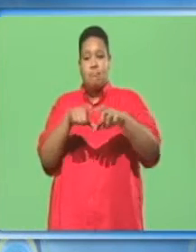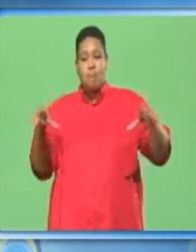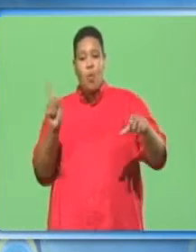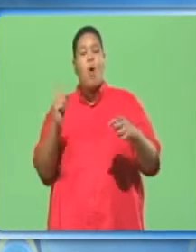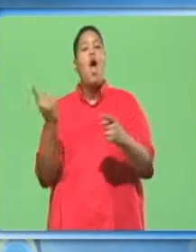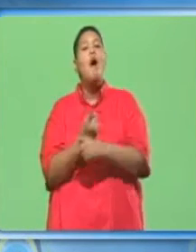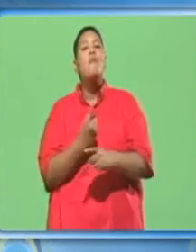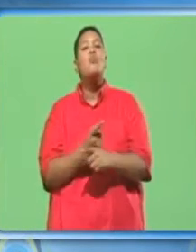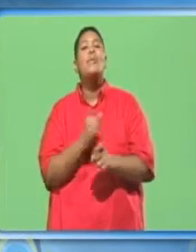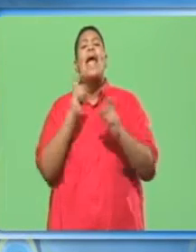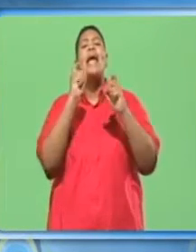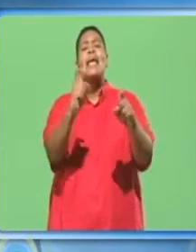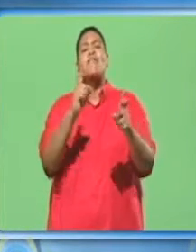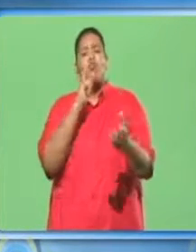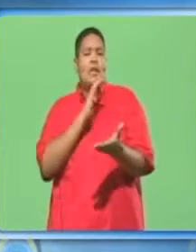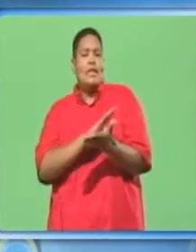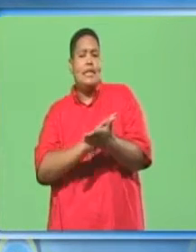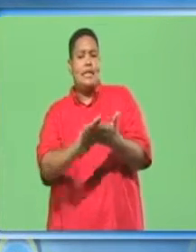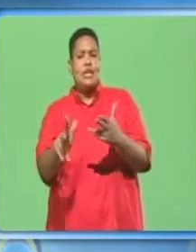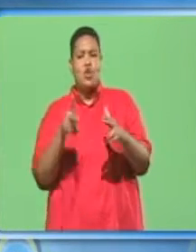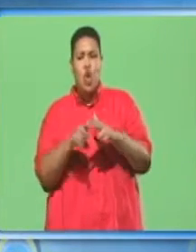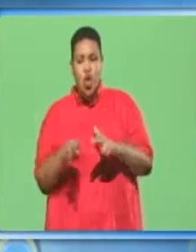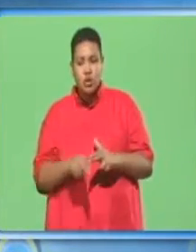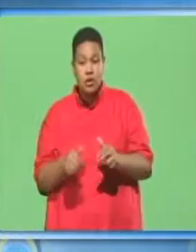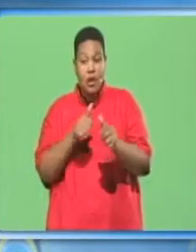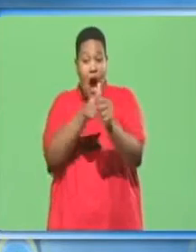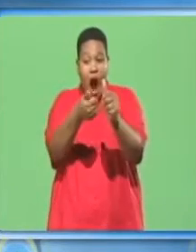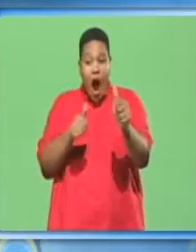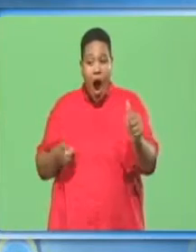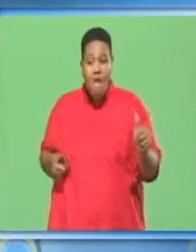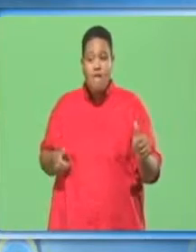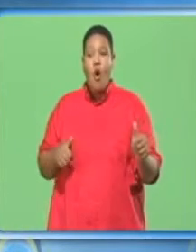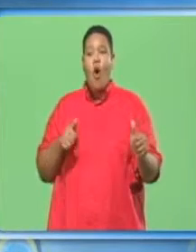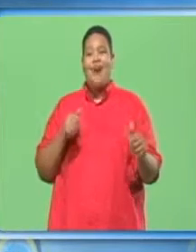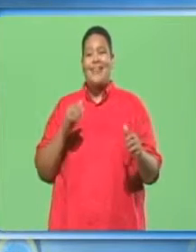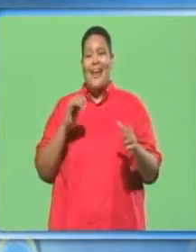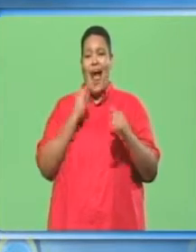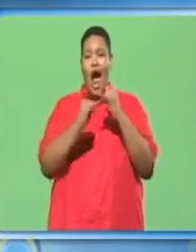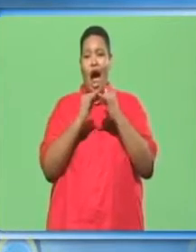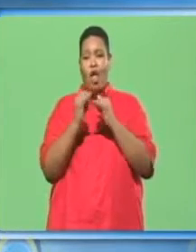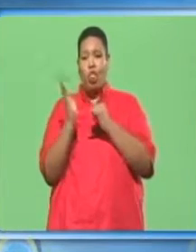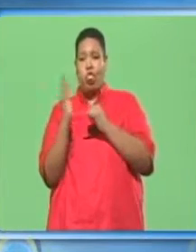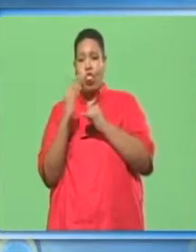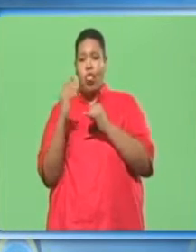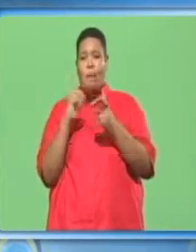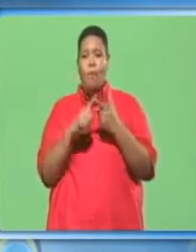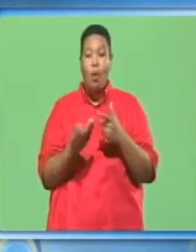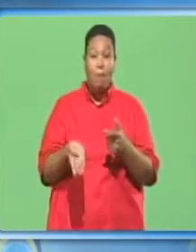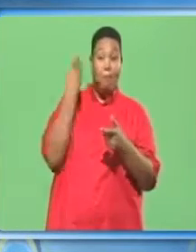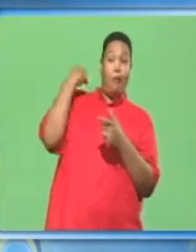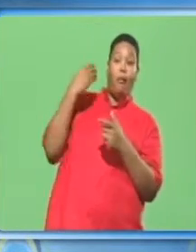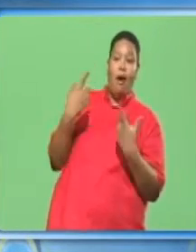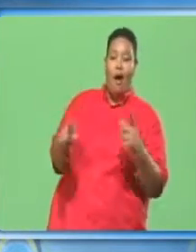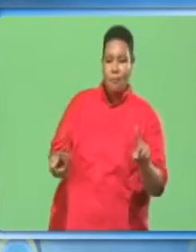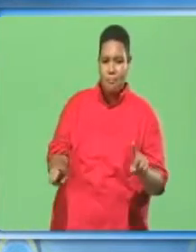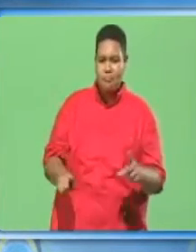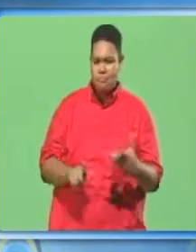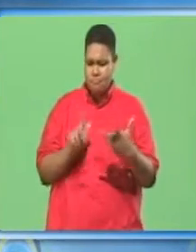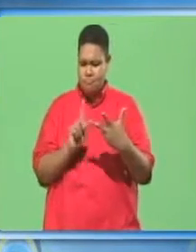that it can give a neat cut. Avoid blade twisting and kickbacks 3.